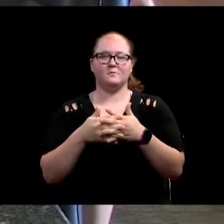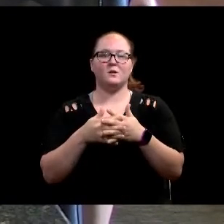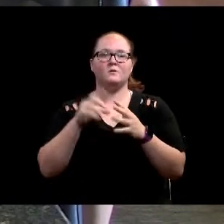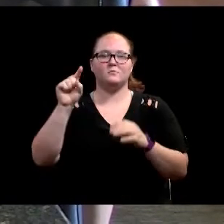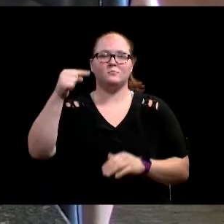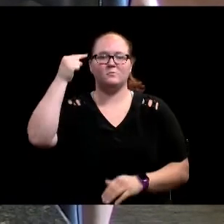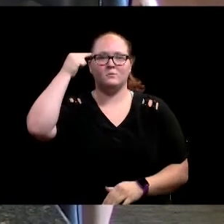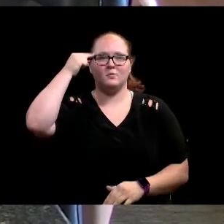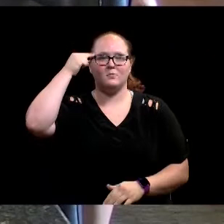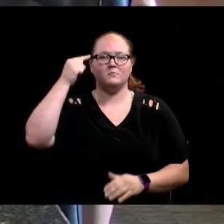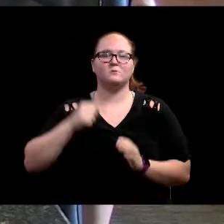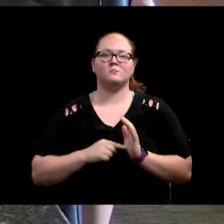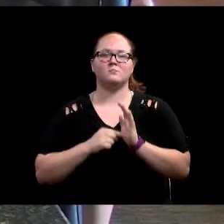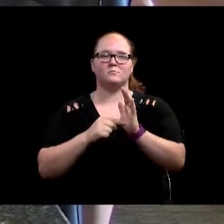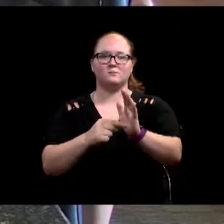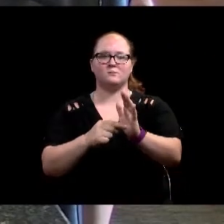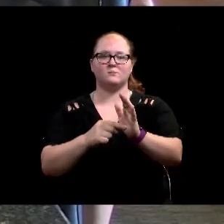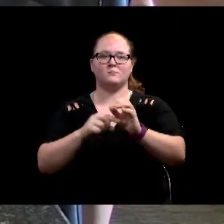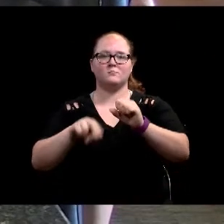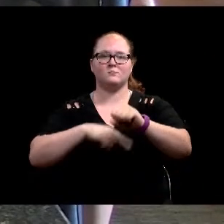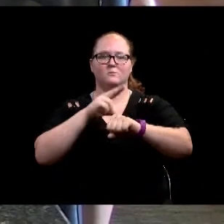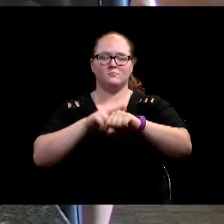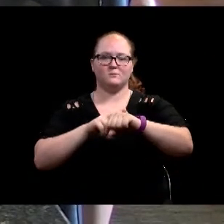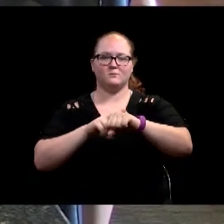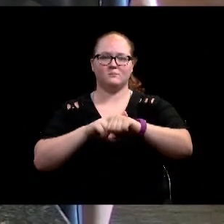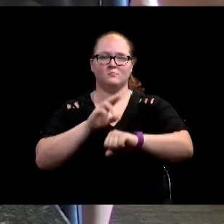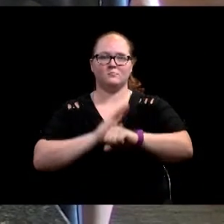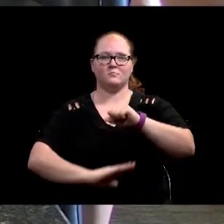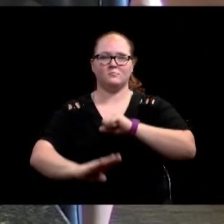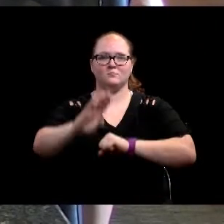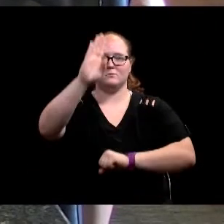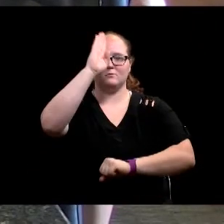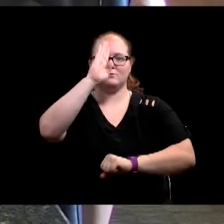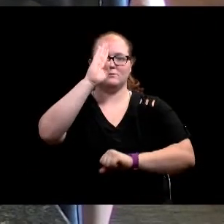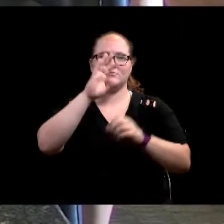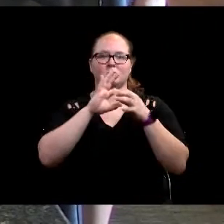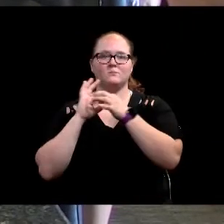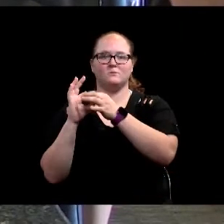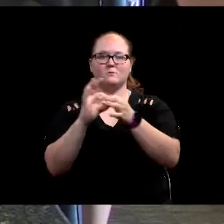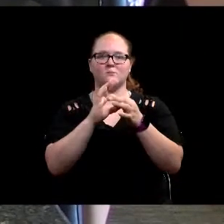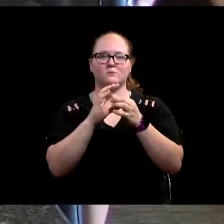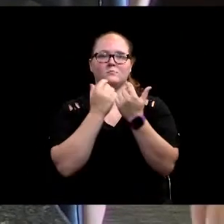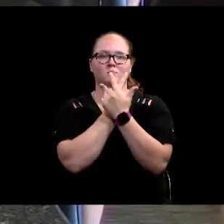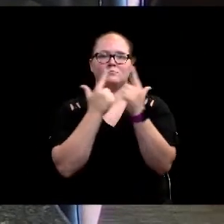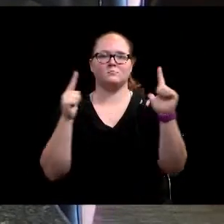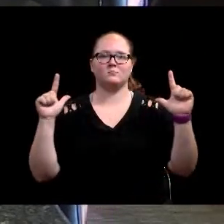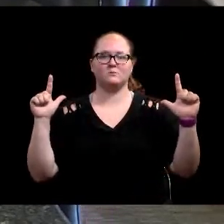one nation, under God, indivisible, with liberty and justice for all.